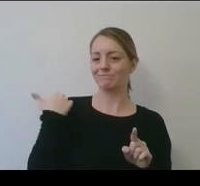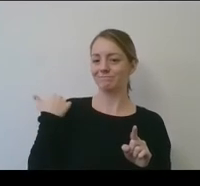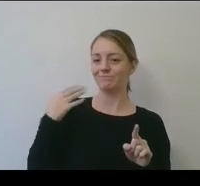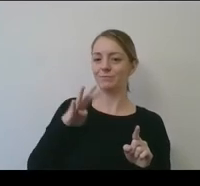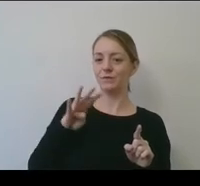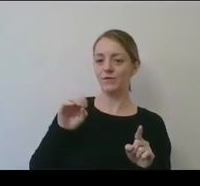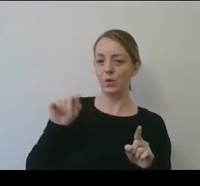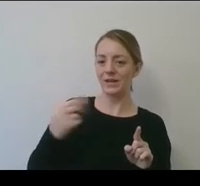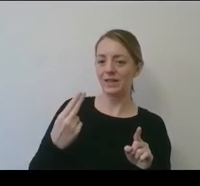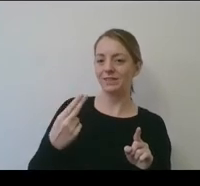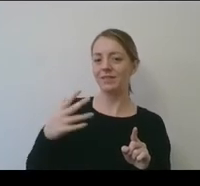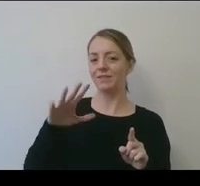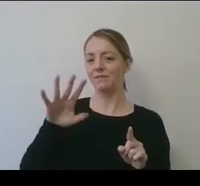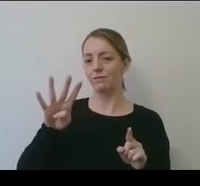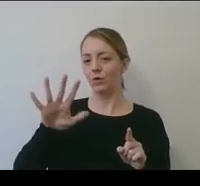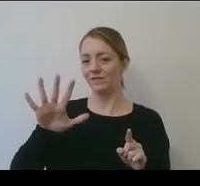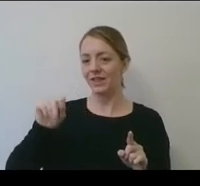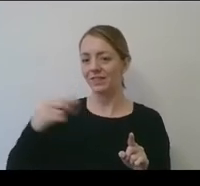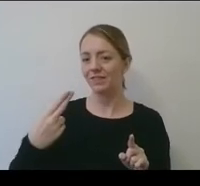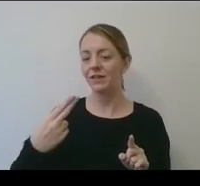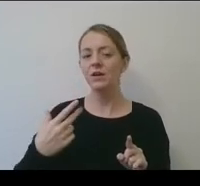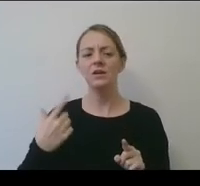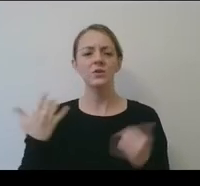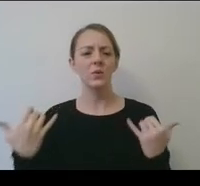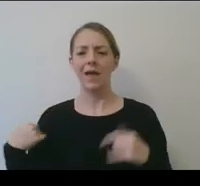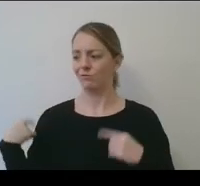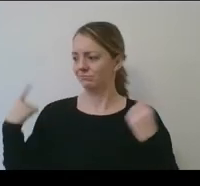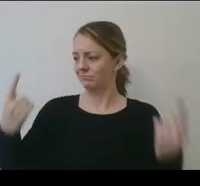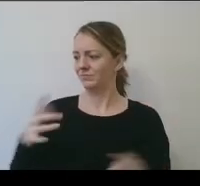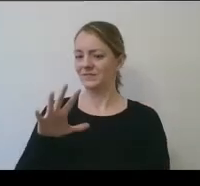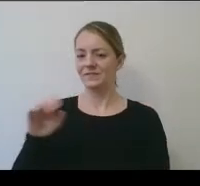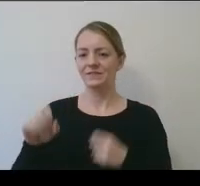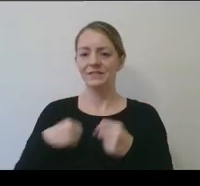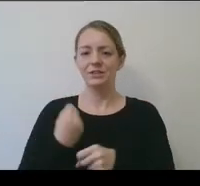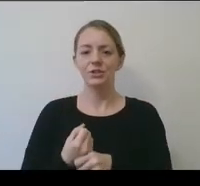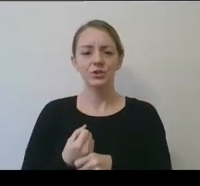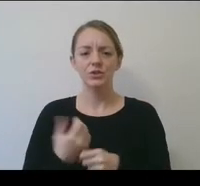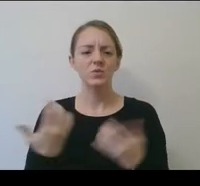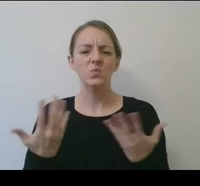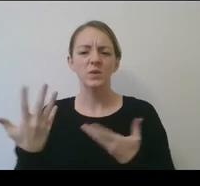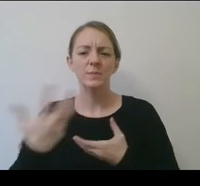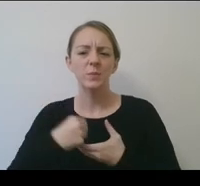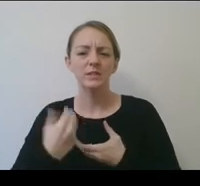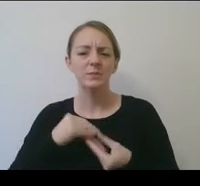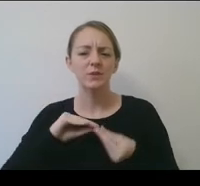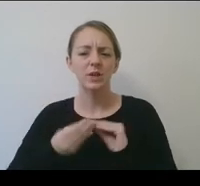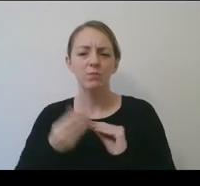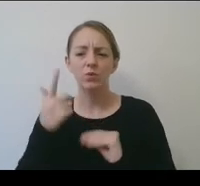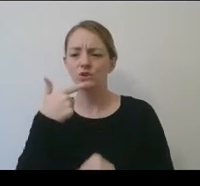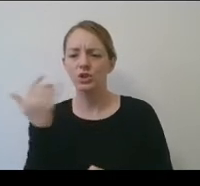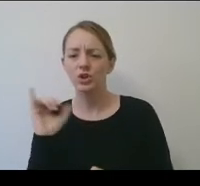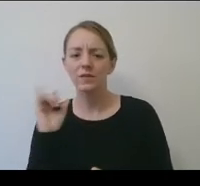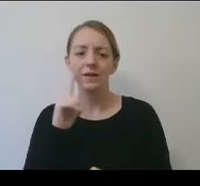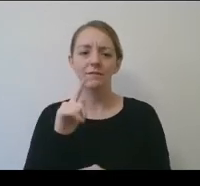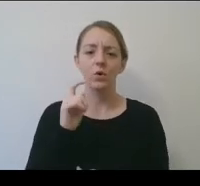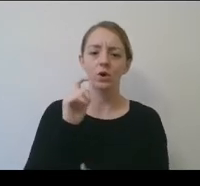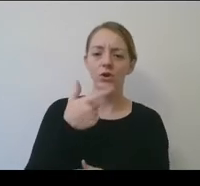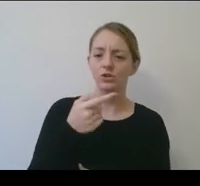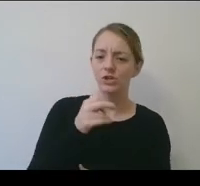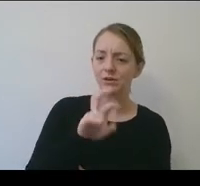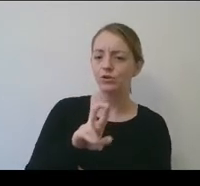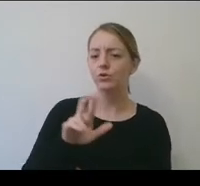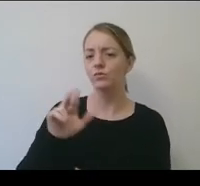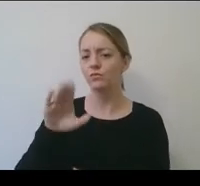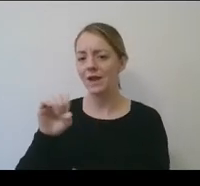Where are we 50 years after Title IX? What do the participation numbers look like by gender, race, ethnicity? What do the leadership